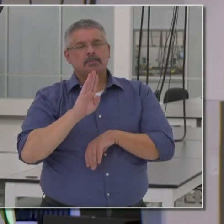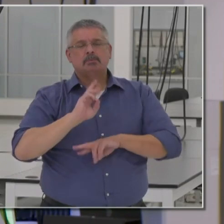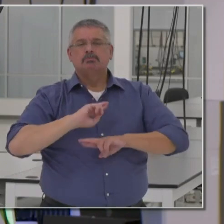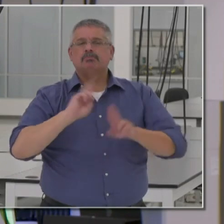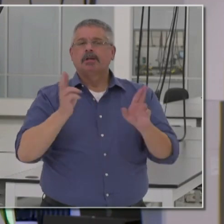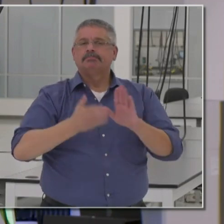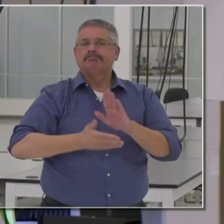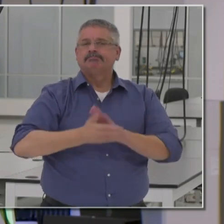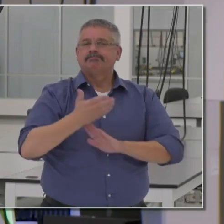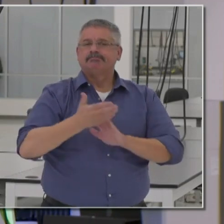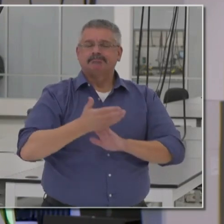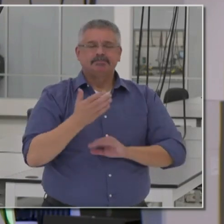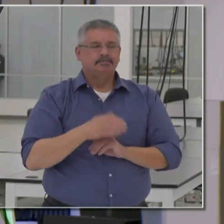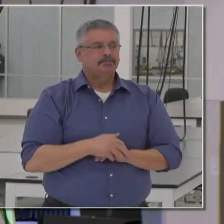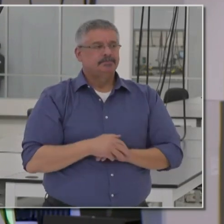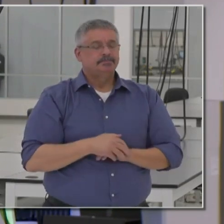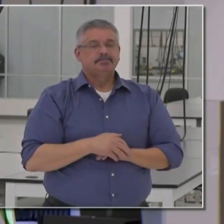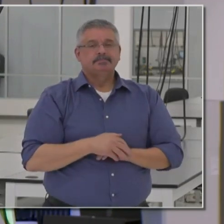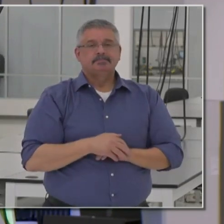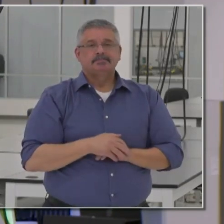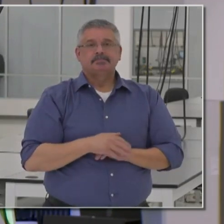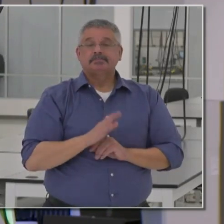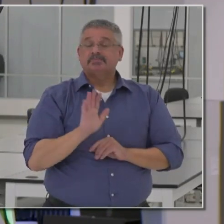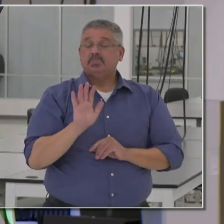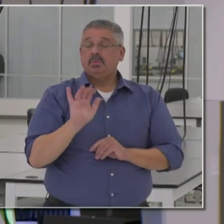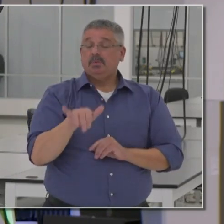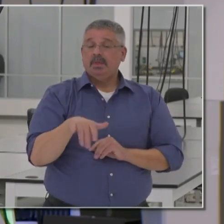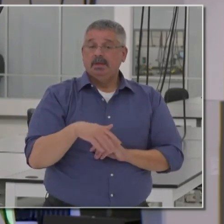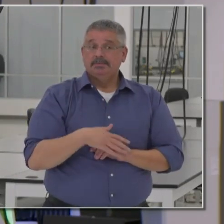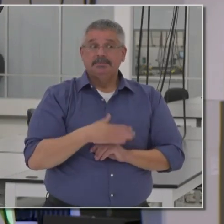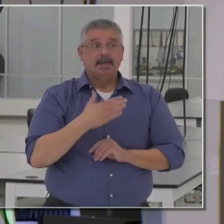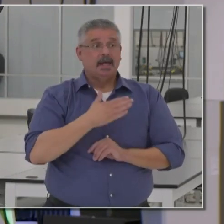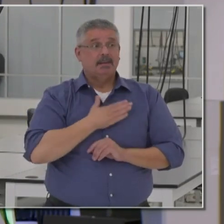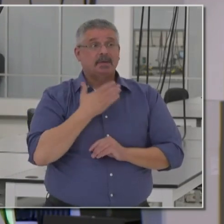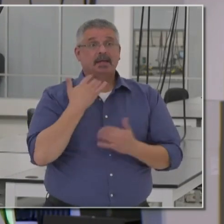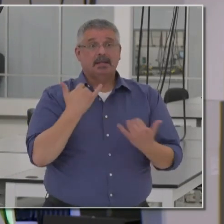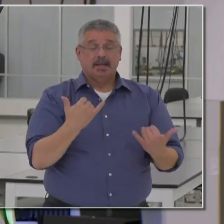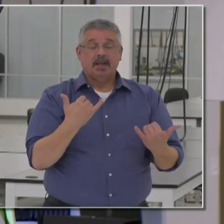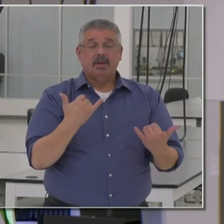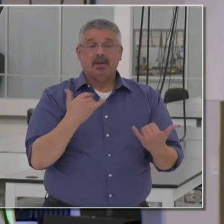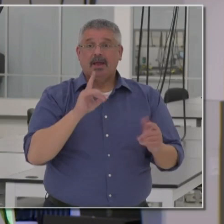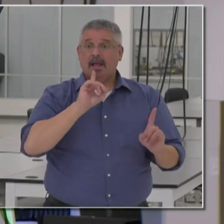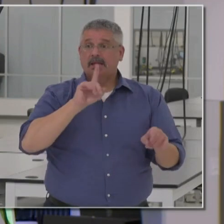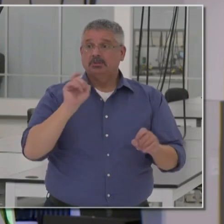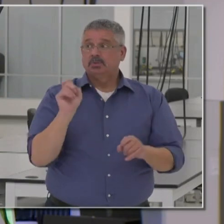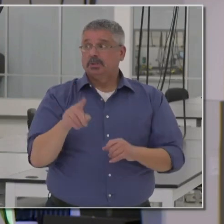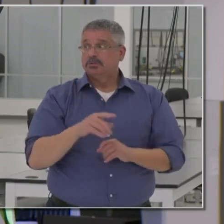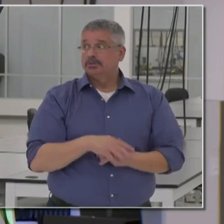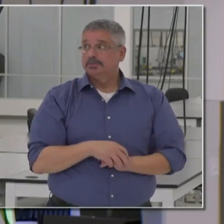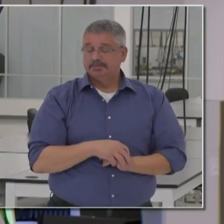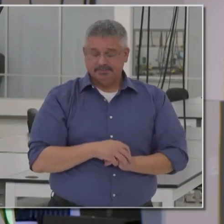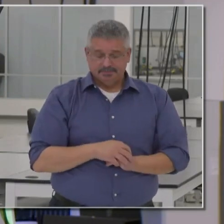operational. So with that in mind, we are happy now, of course, to answer any questions.